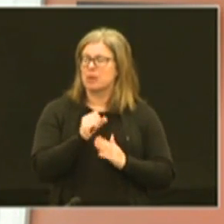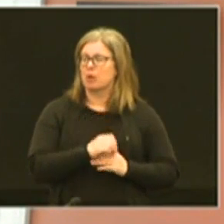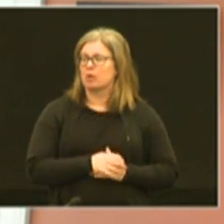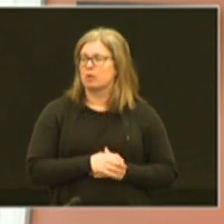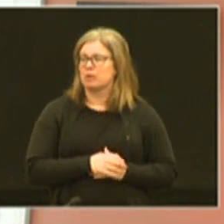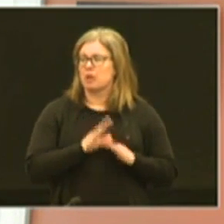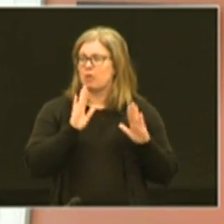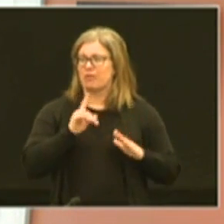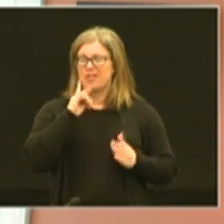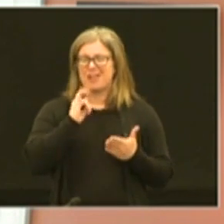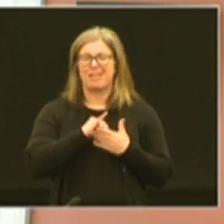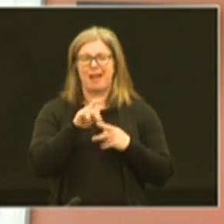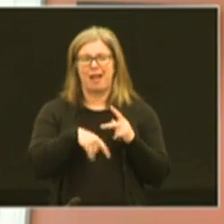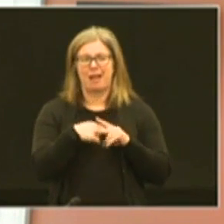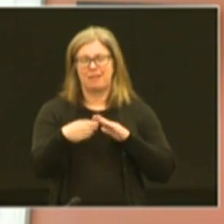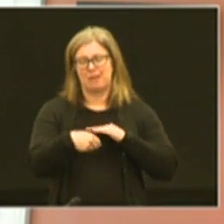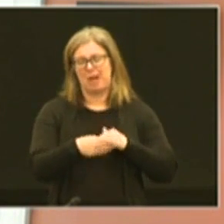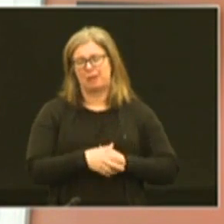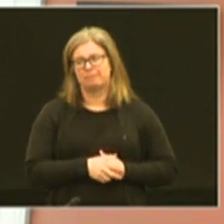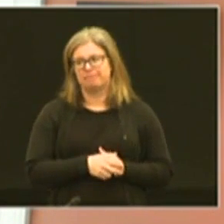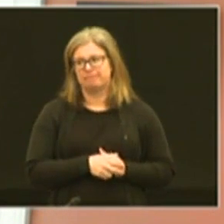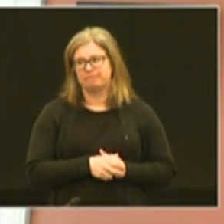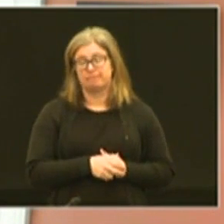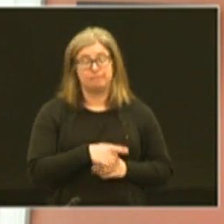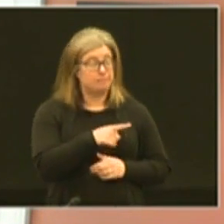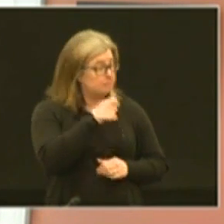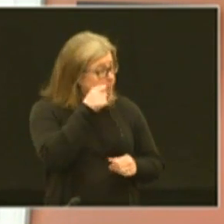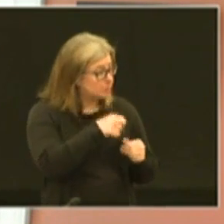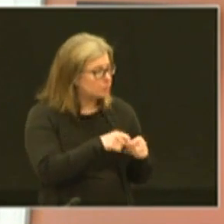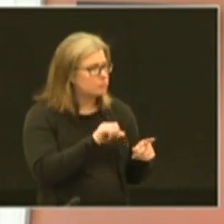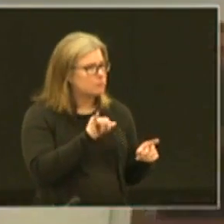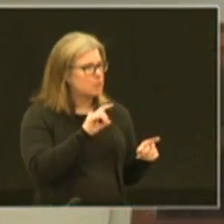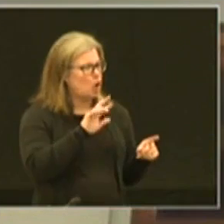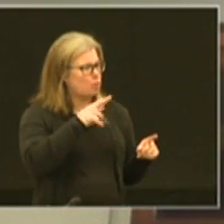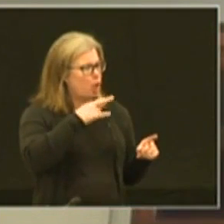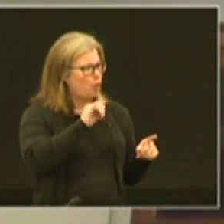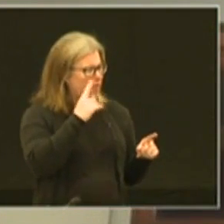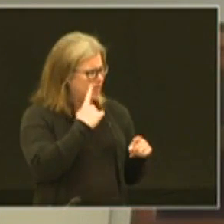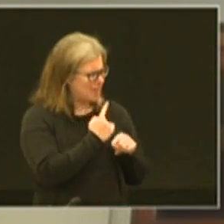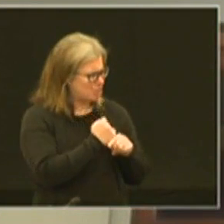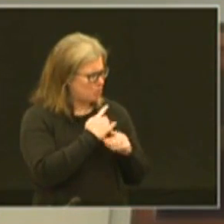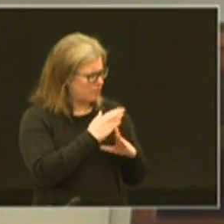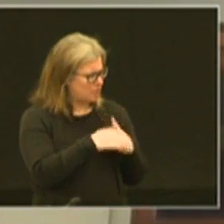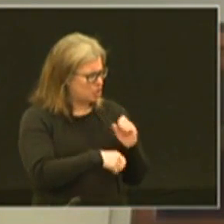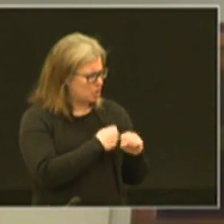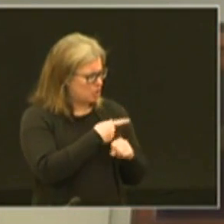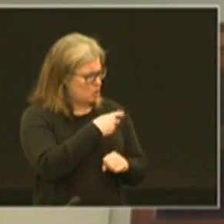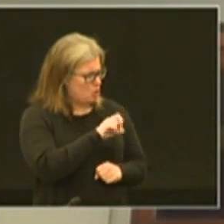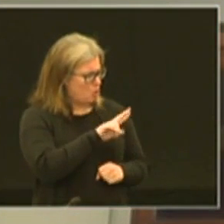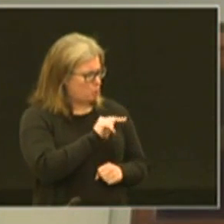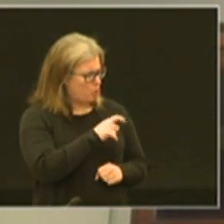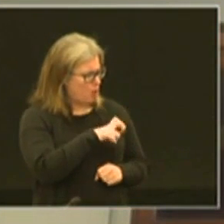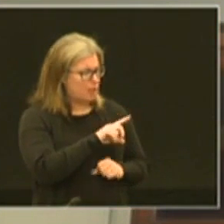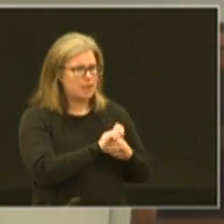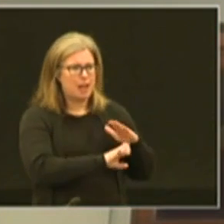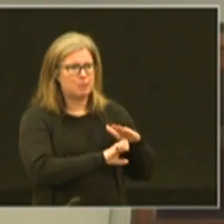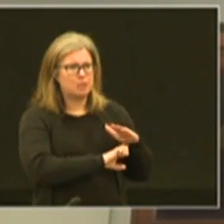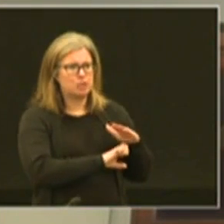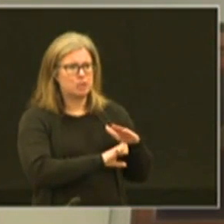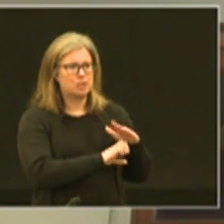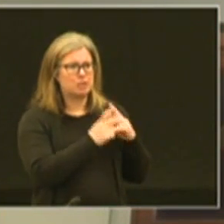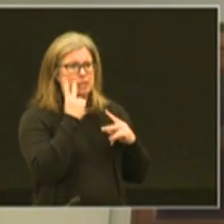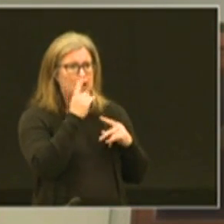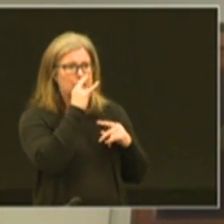wonderful to hear that kind of feedback and you remember i think was it last year we finished the year out of portland elementary uh